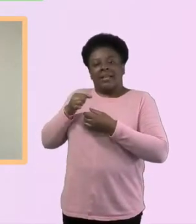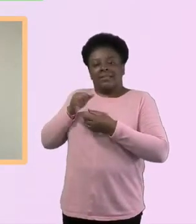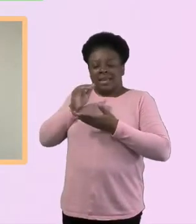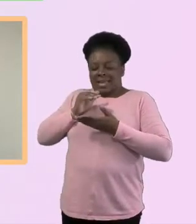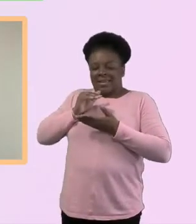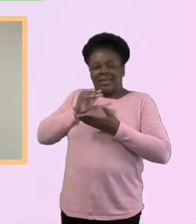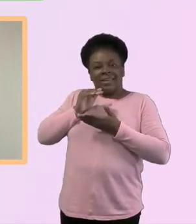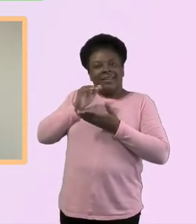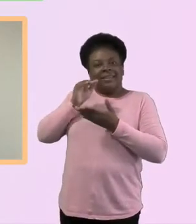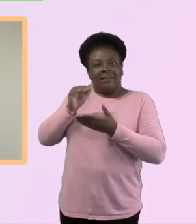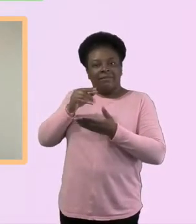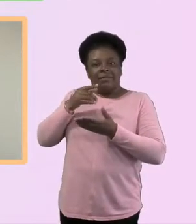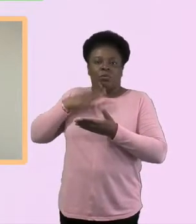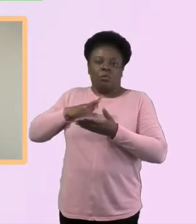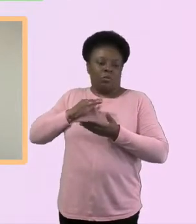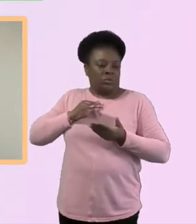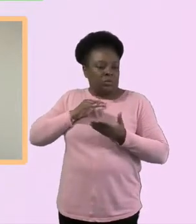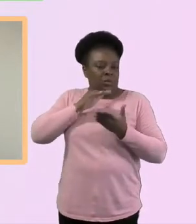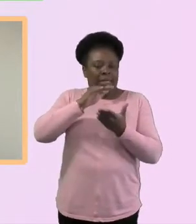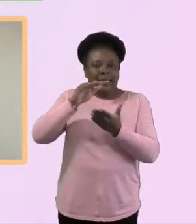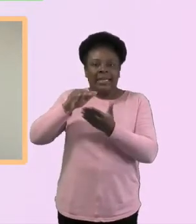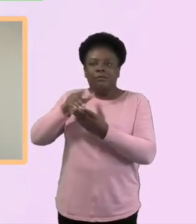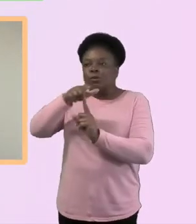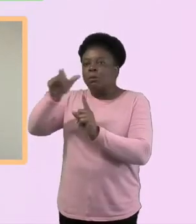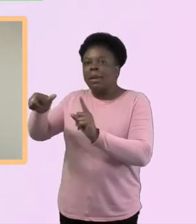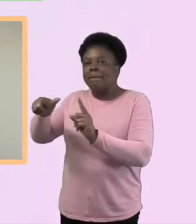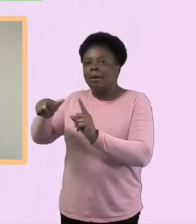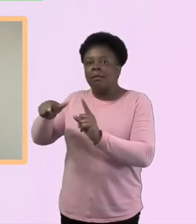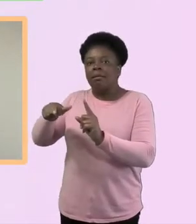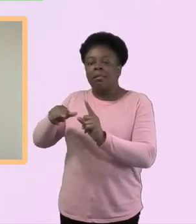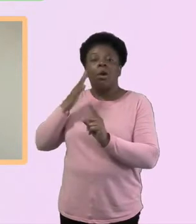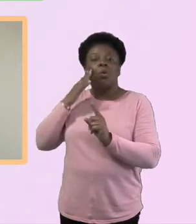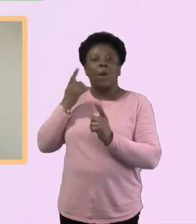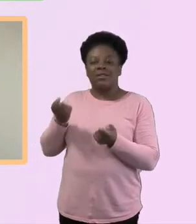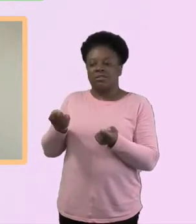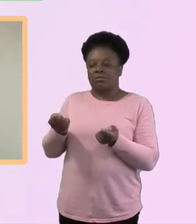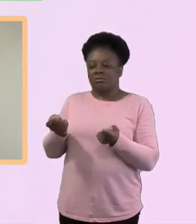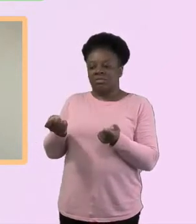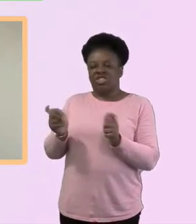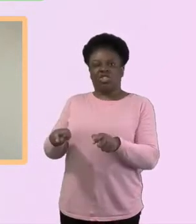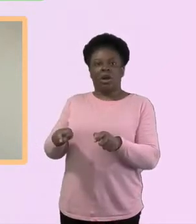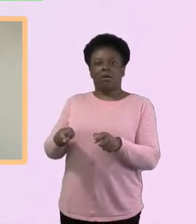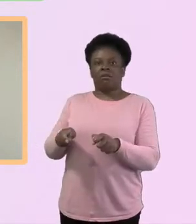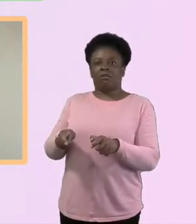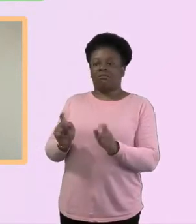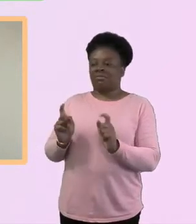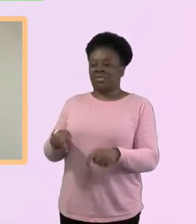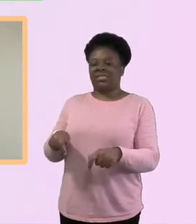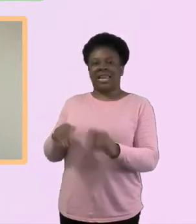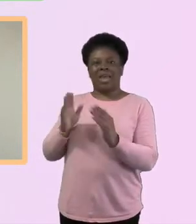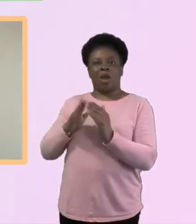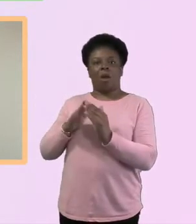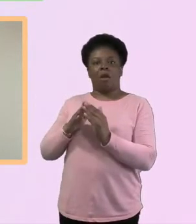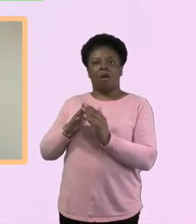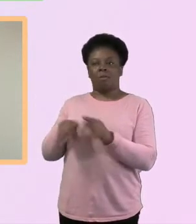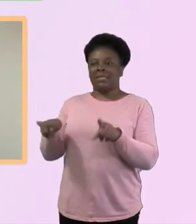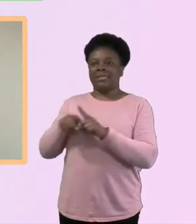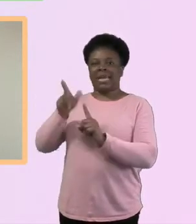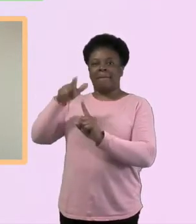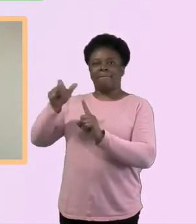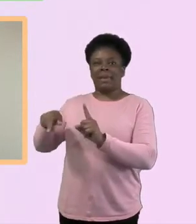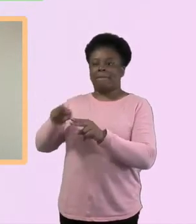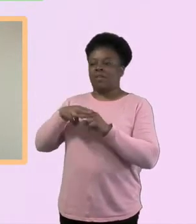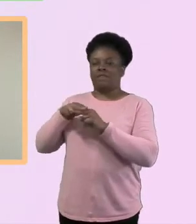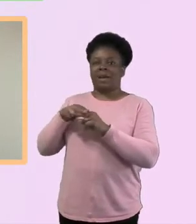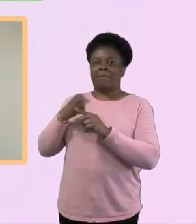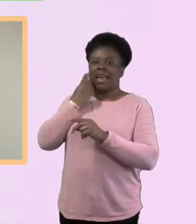household really look at them and learn to relive with them in a different way. Let's take some of the blessings of that and really hold on to